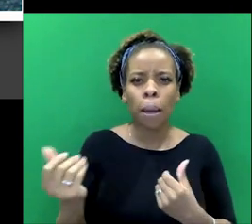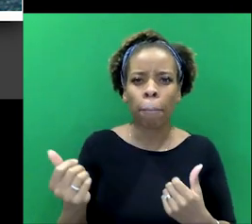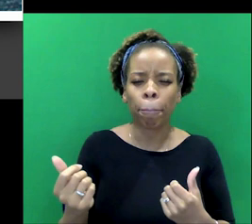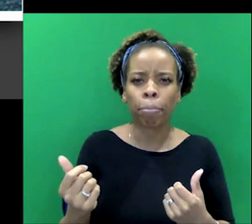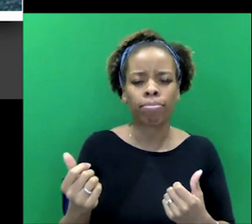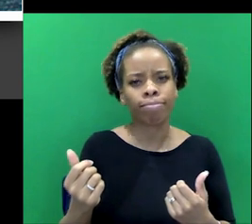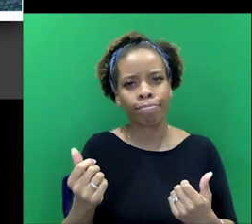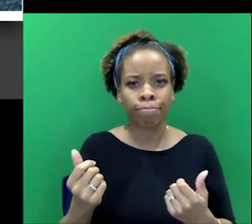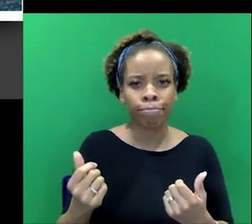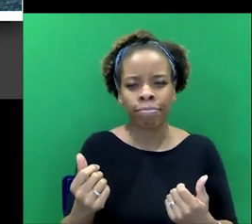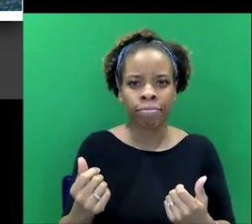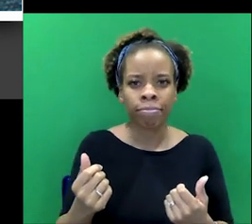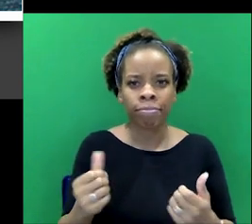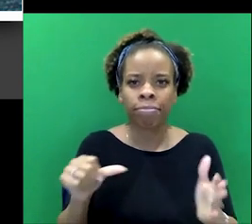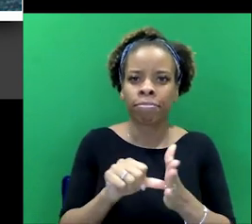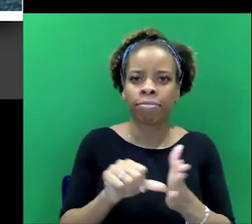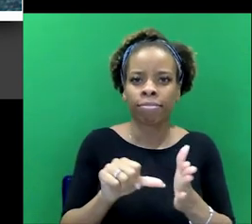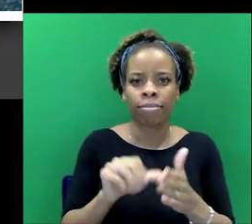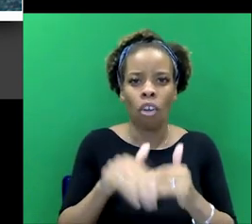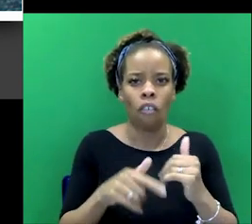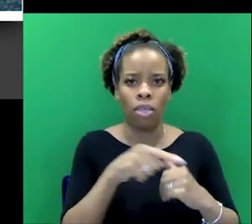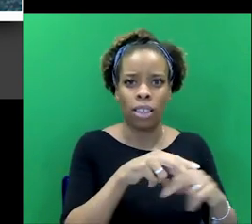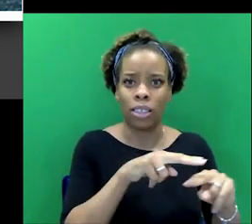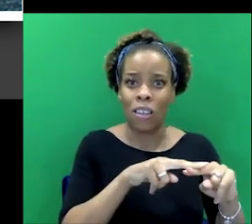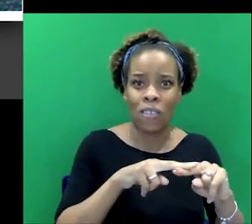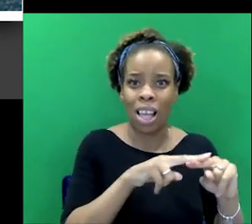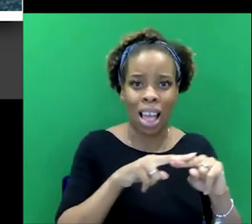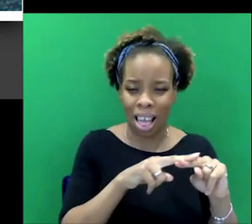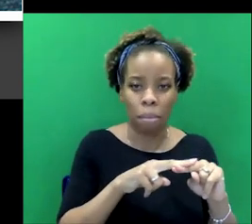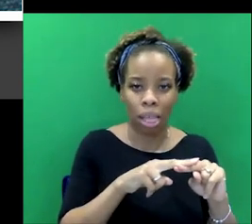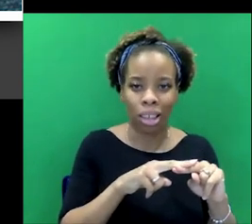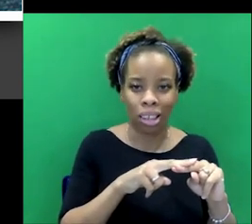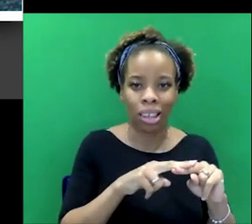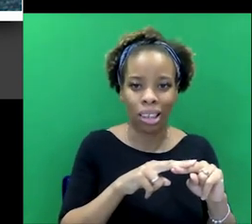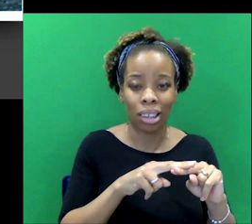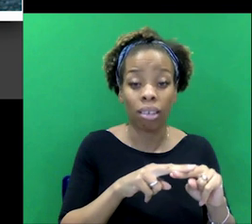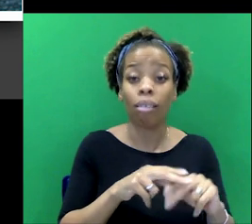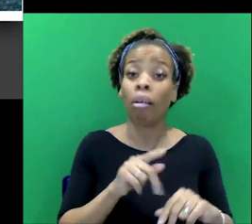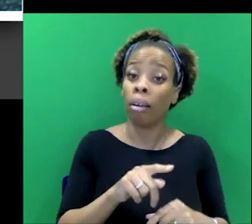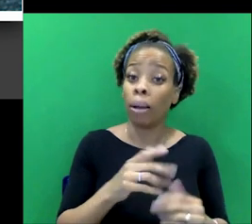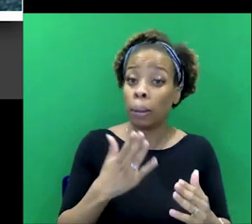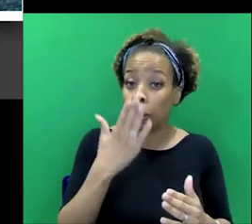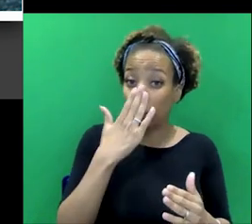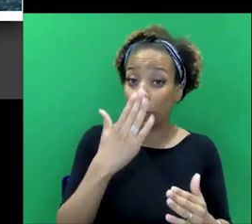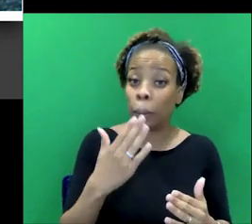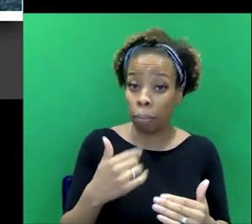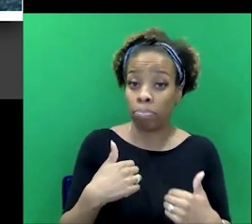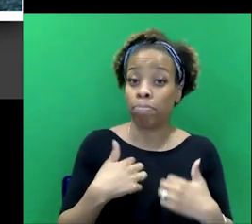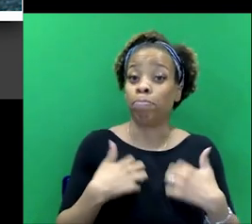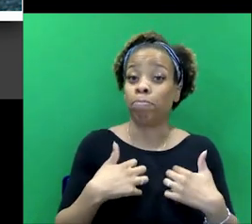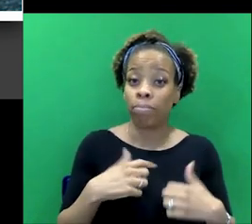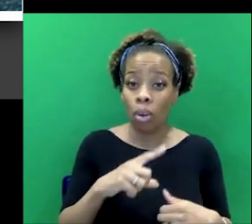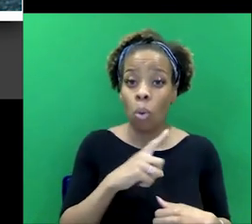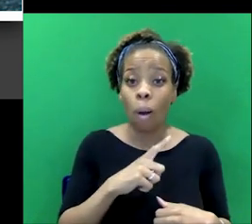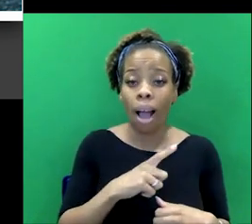this family. And this one seems the kind of ripe one for discussion in the light of Dr. Tony Sewell's report